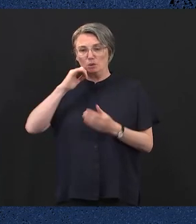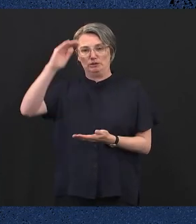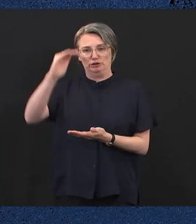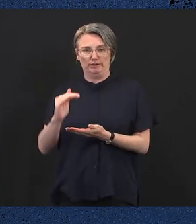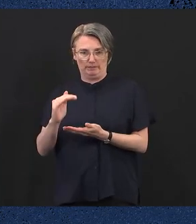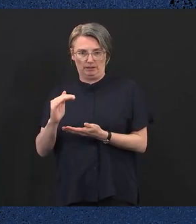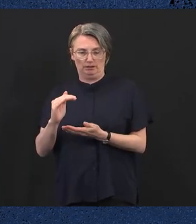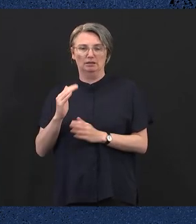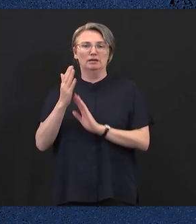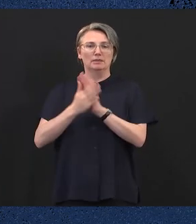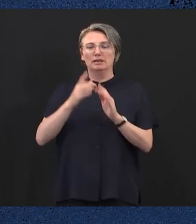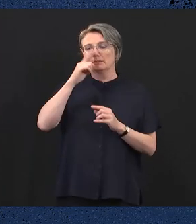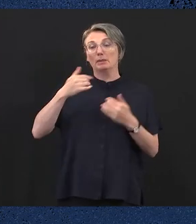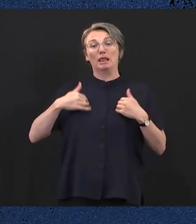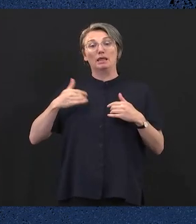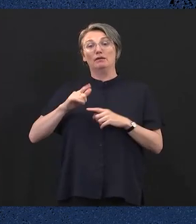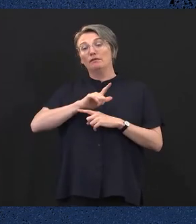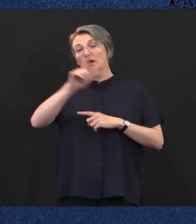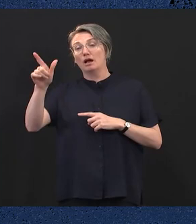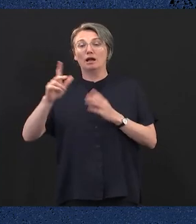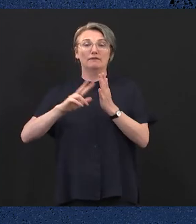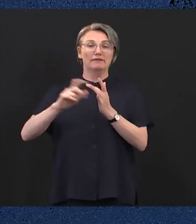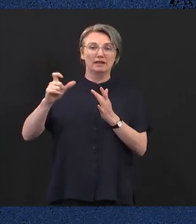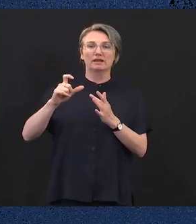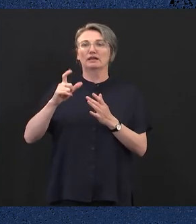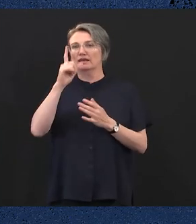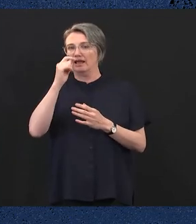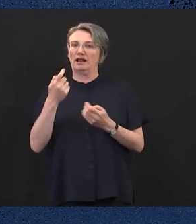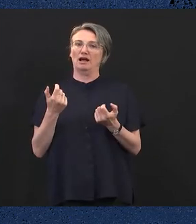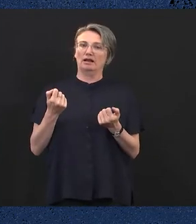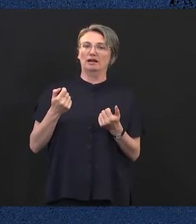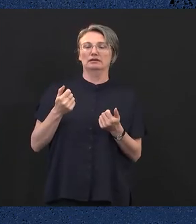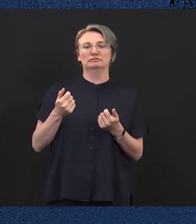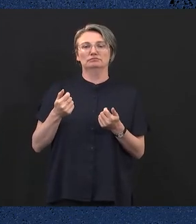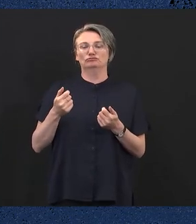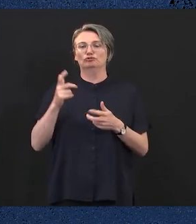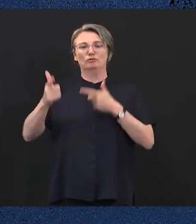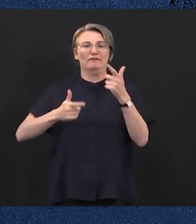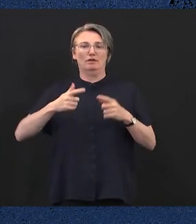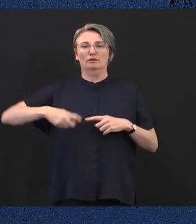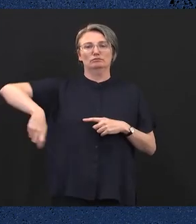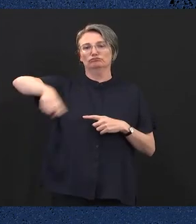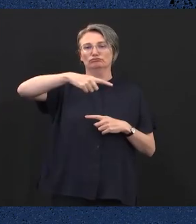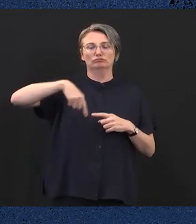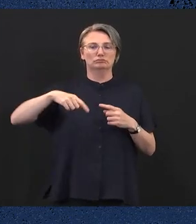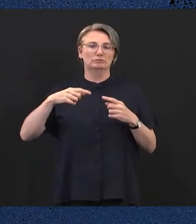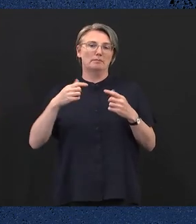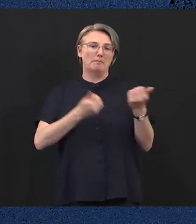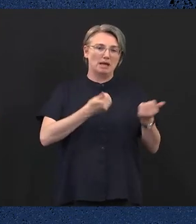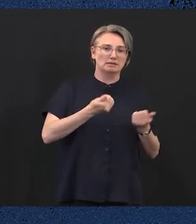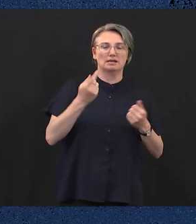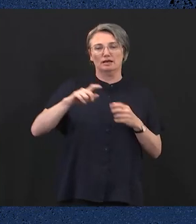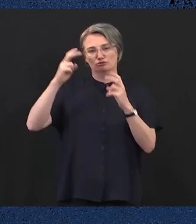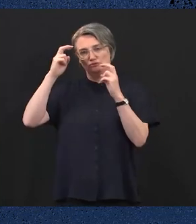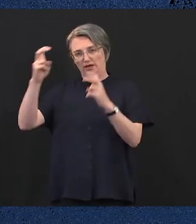families and commuters in regional Victoria to get around by train and bus. Capping regional prices